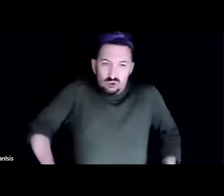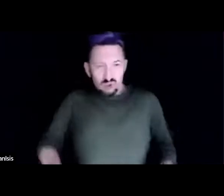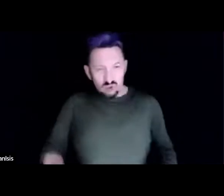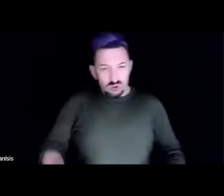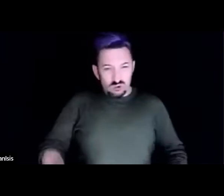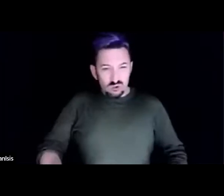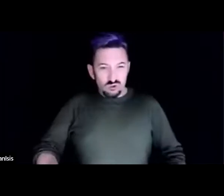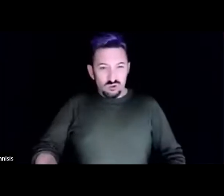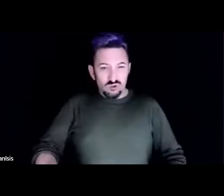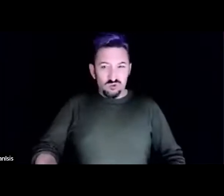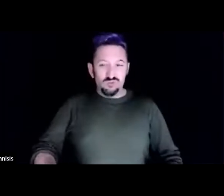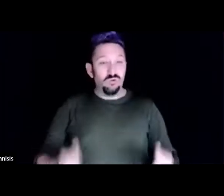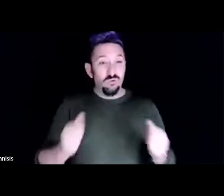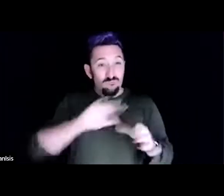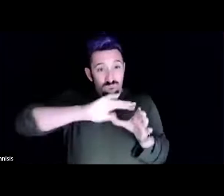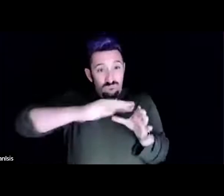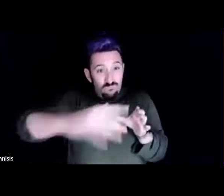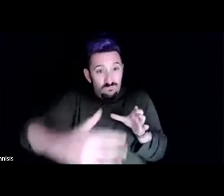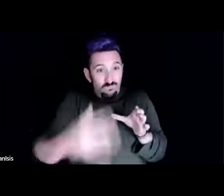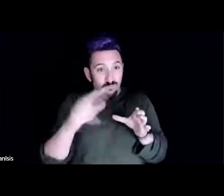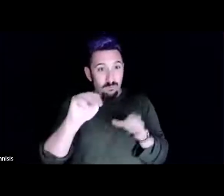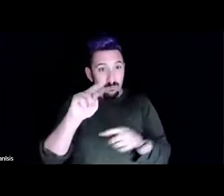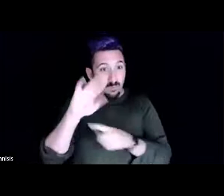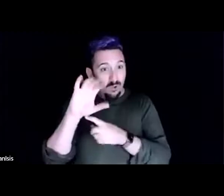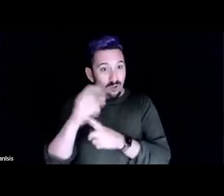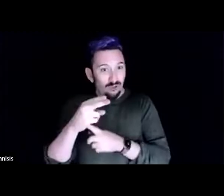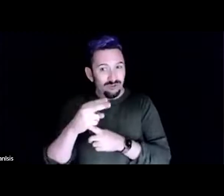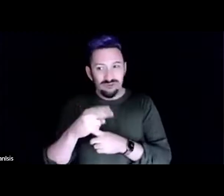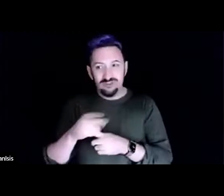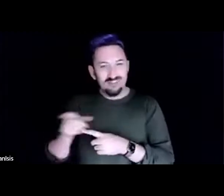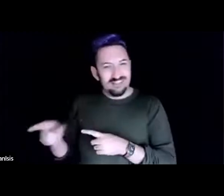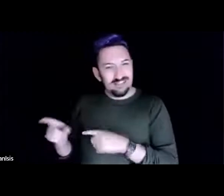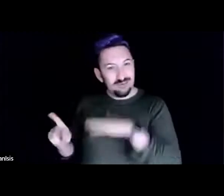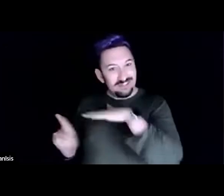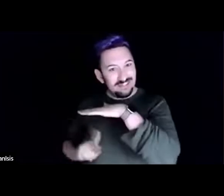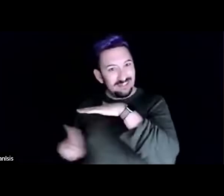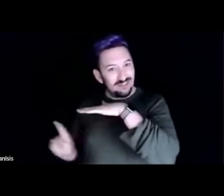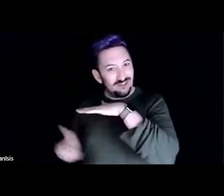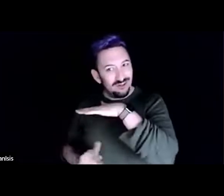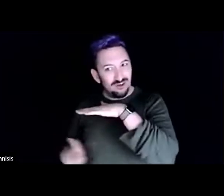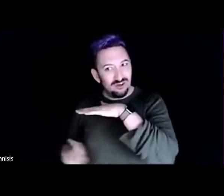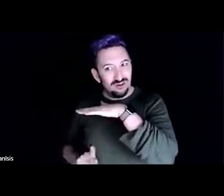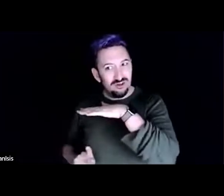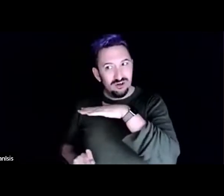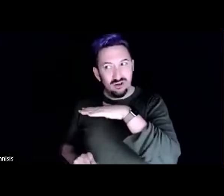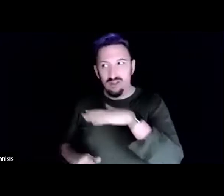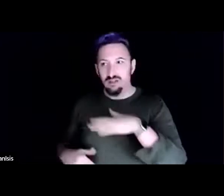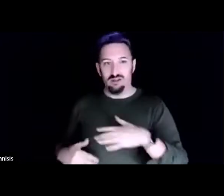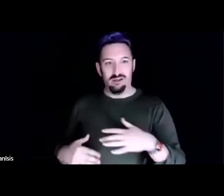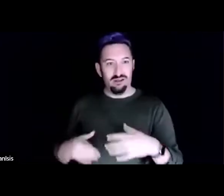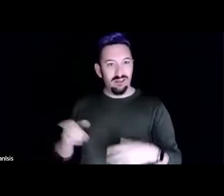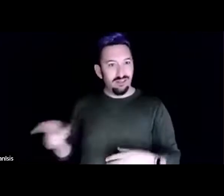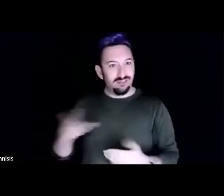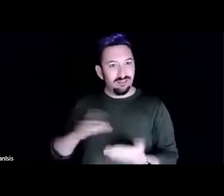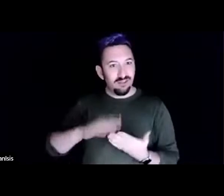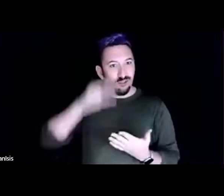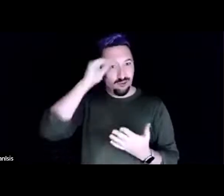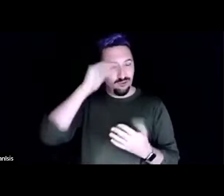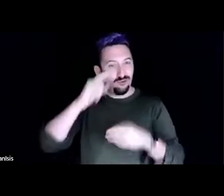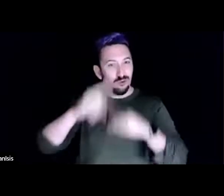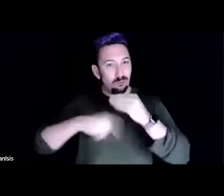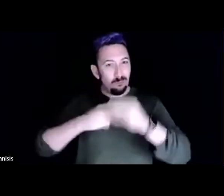kindergartener and they learned really quickly about their personal balance because that's really what it takes to move it